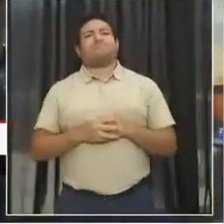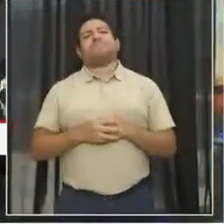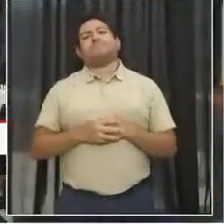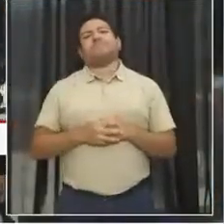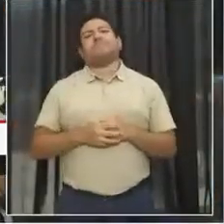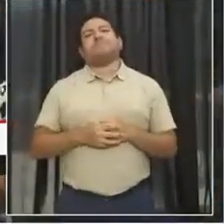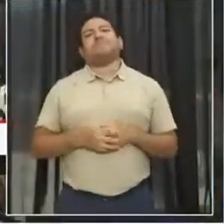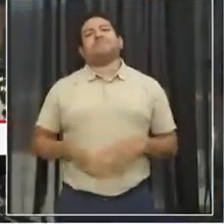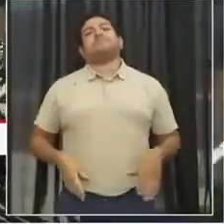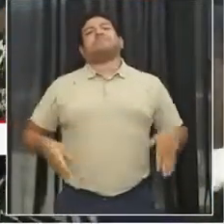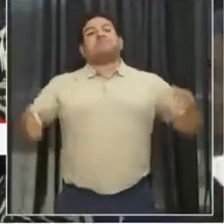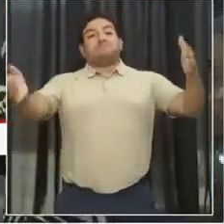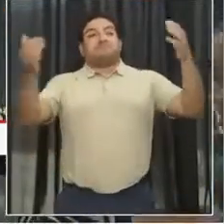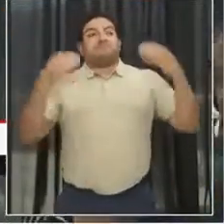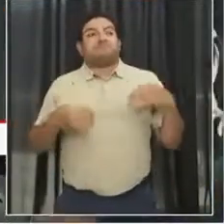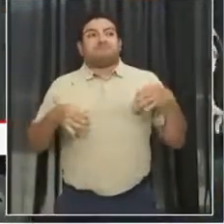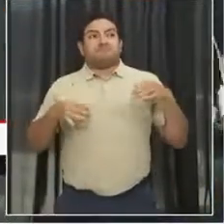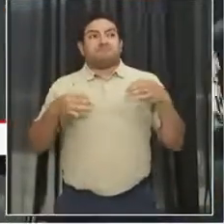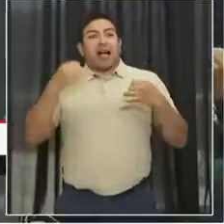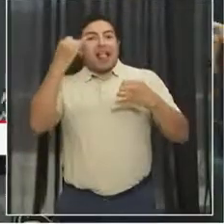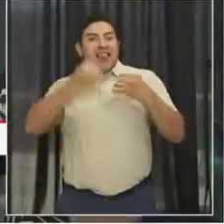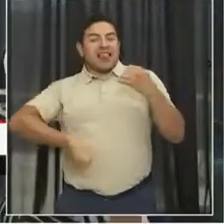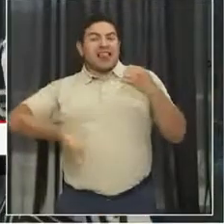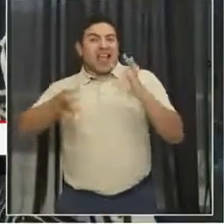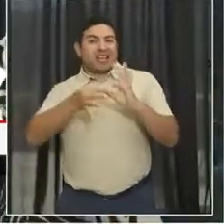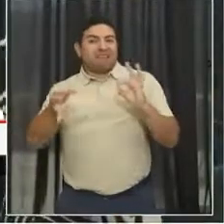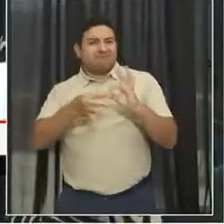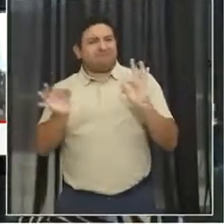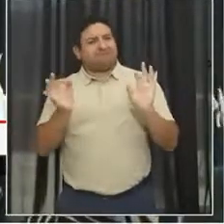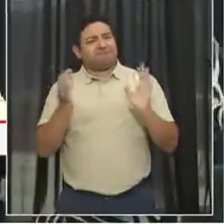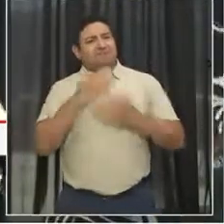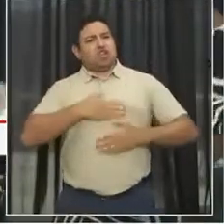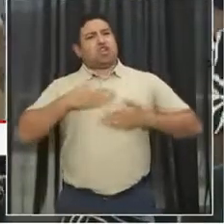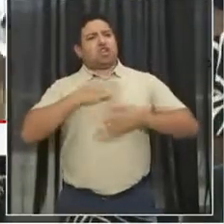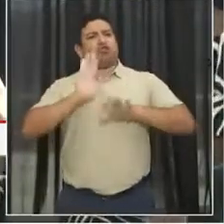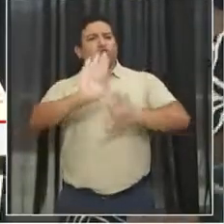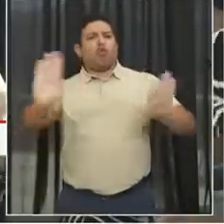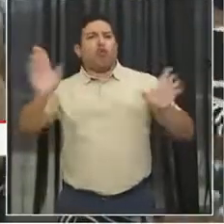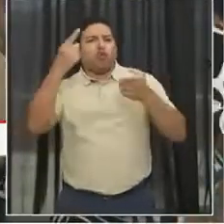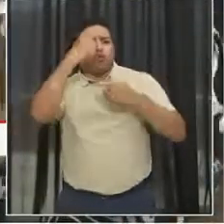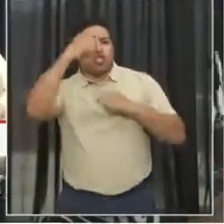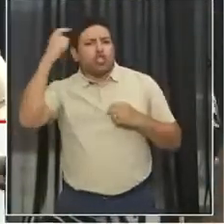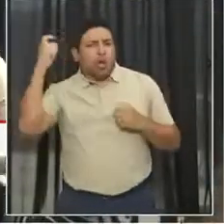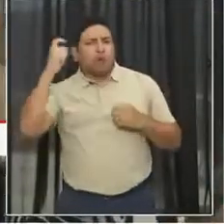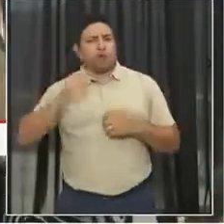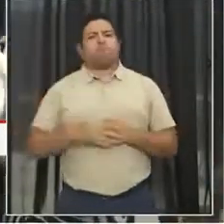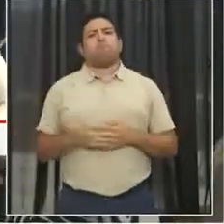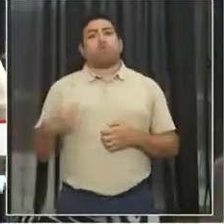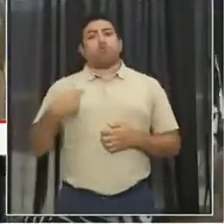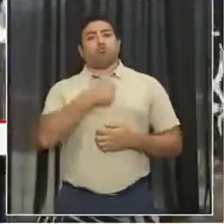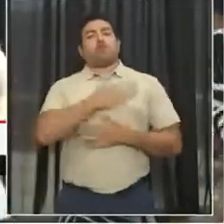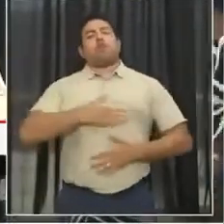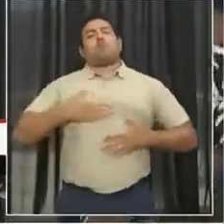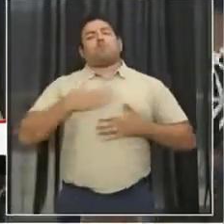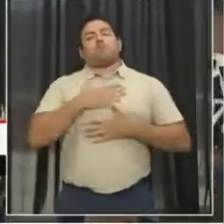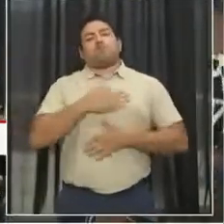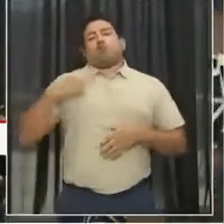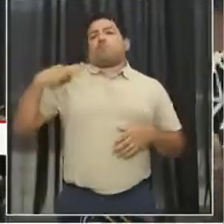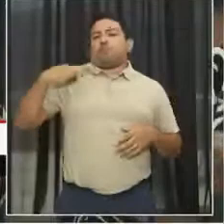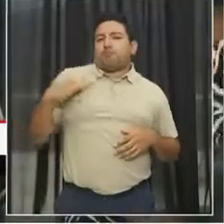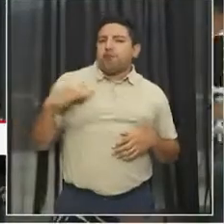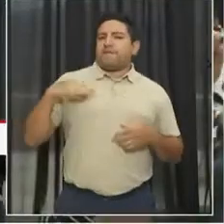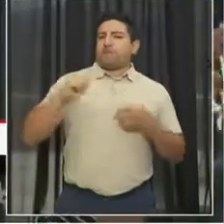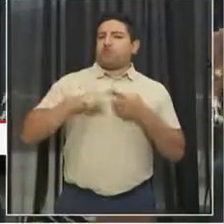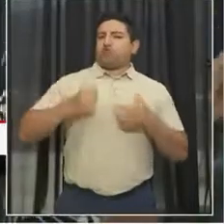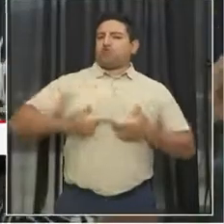everybody, have a great summer. This is, we are privileged to live in the best city in the world.